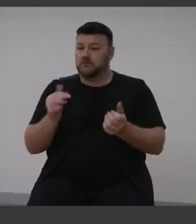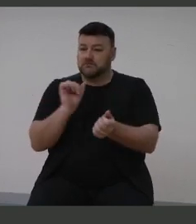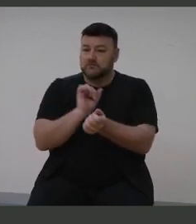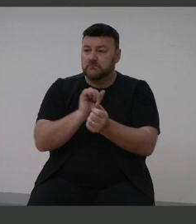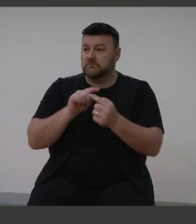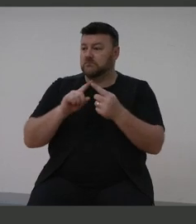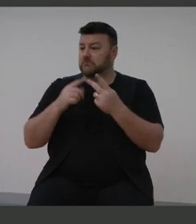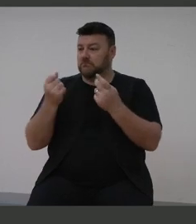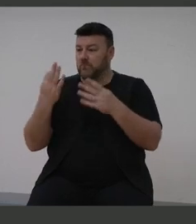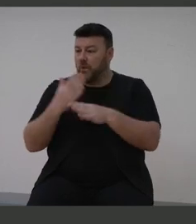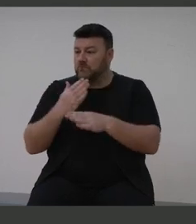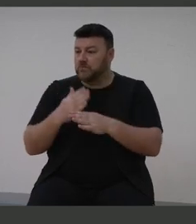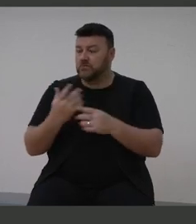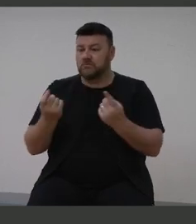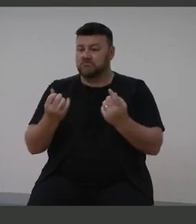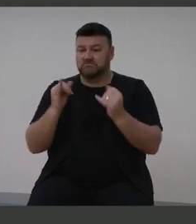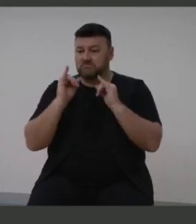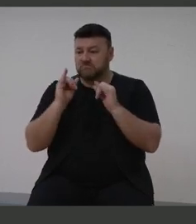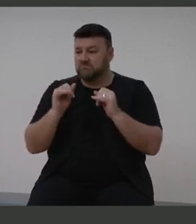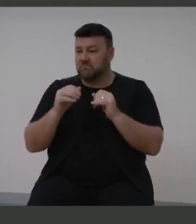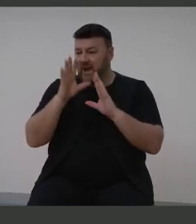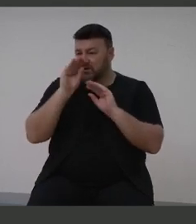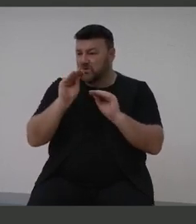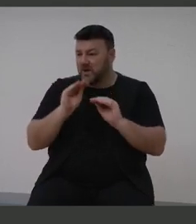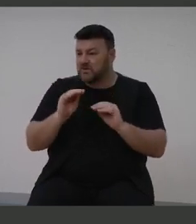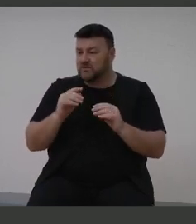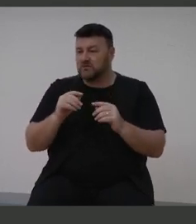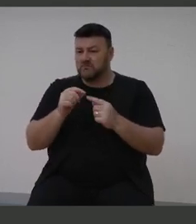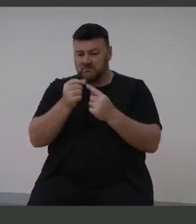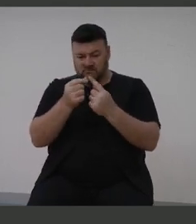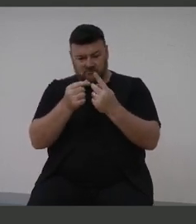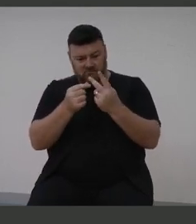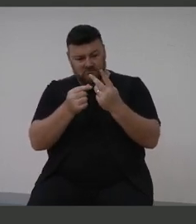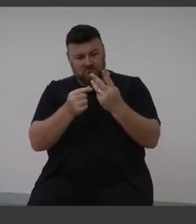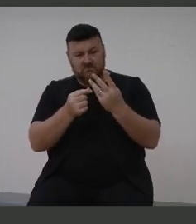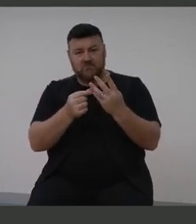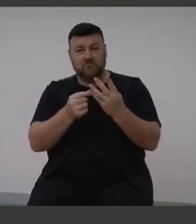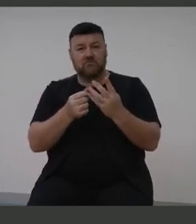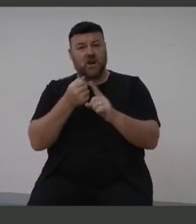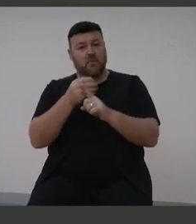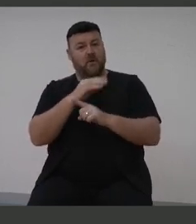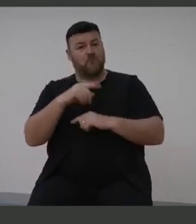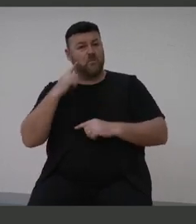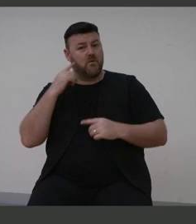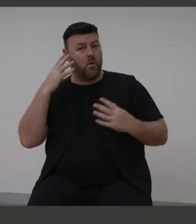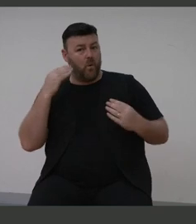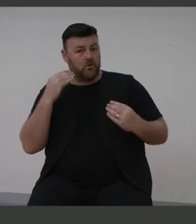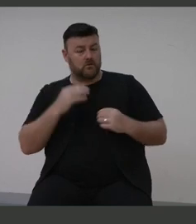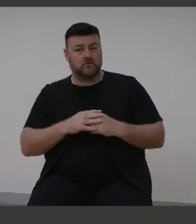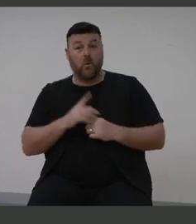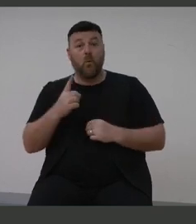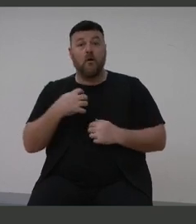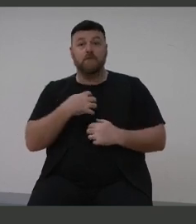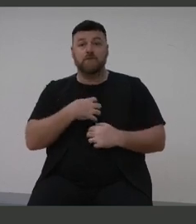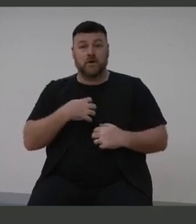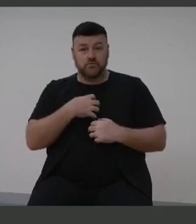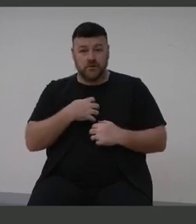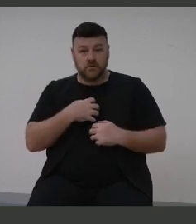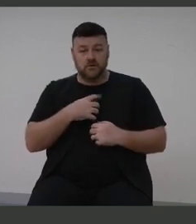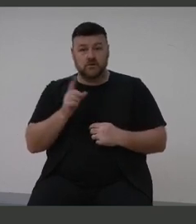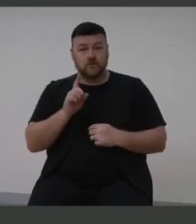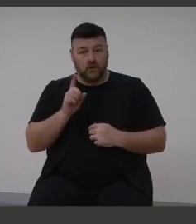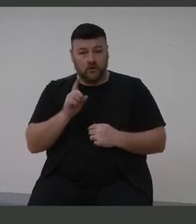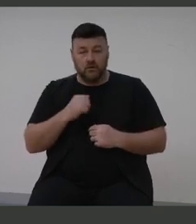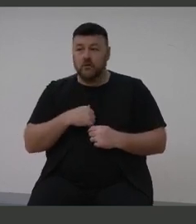the lack of employment, the poor education. And all these things. And we talk about that. And the one frustrating part I get with all this is that I'm always presented